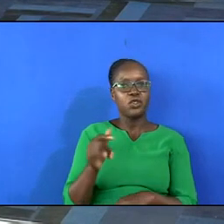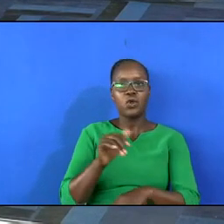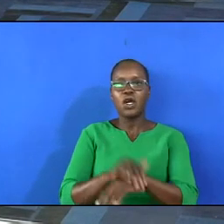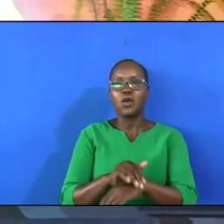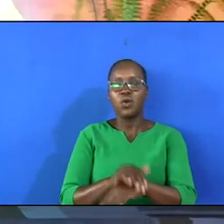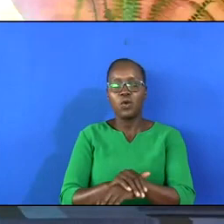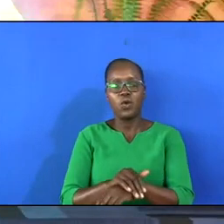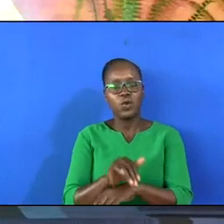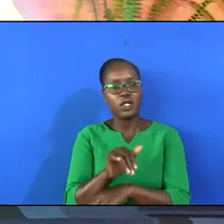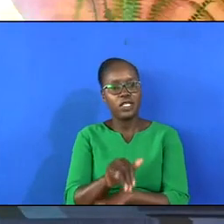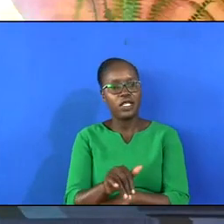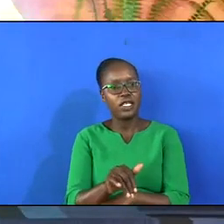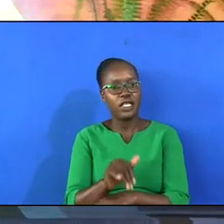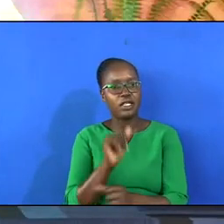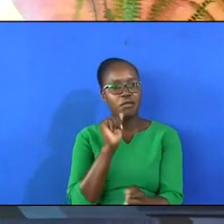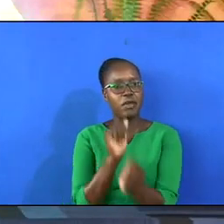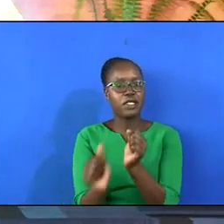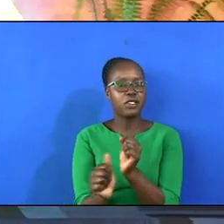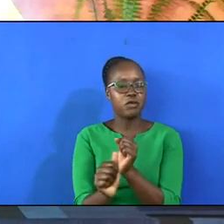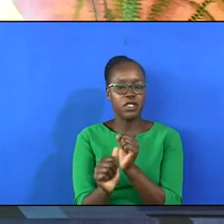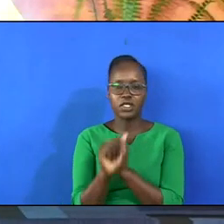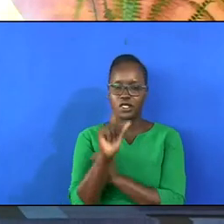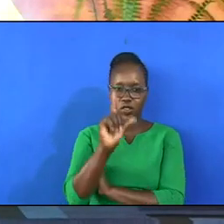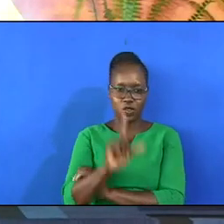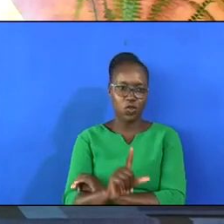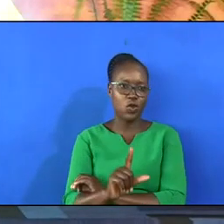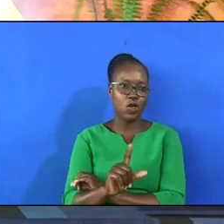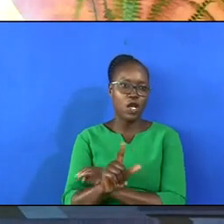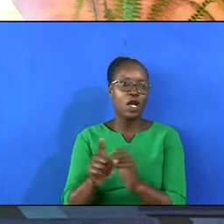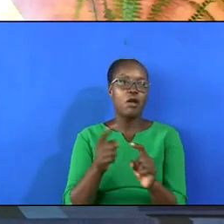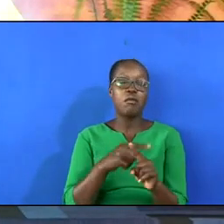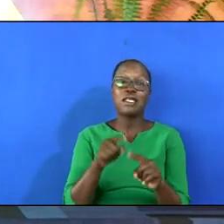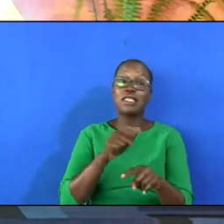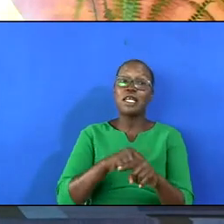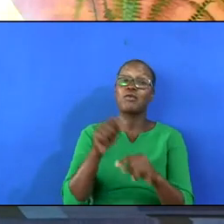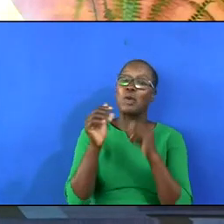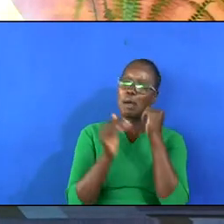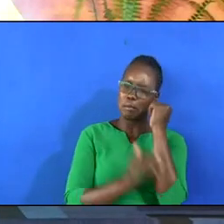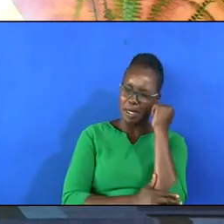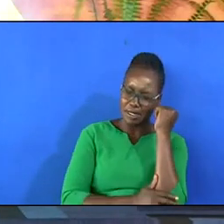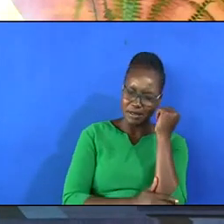that the punishment is lowered. But when you are bad,